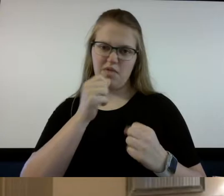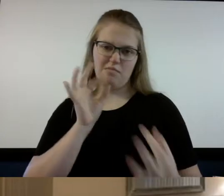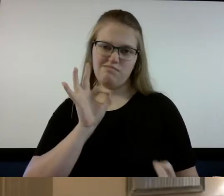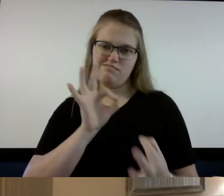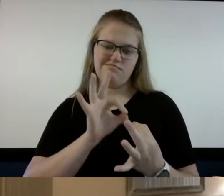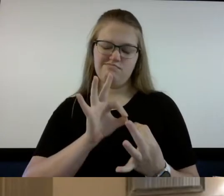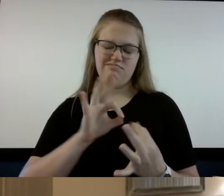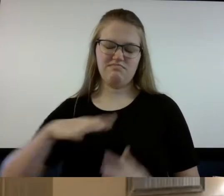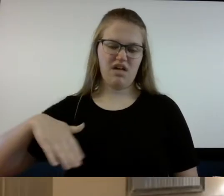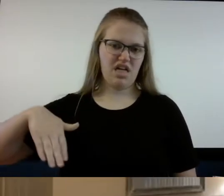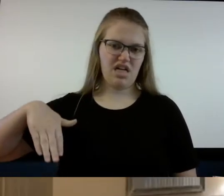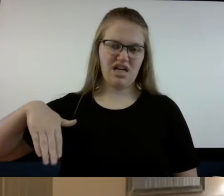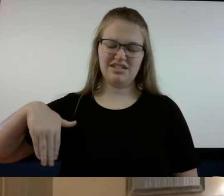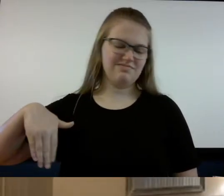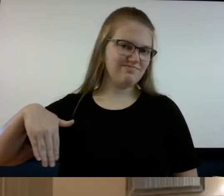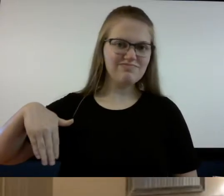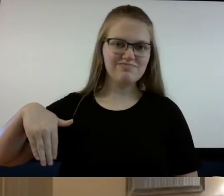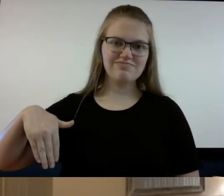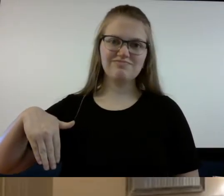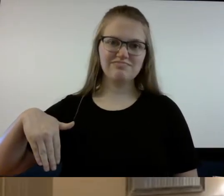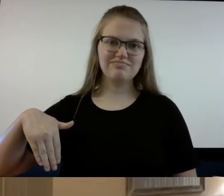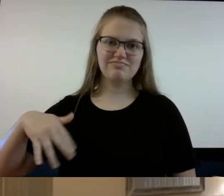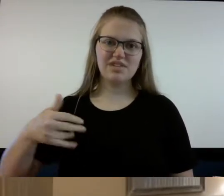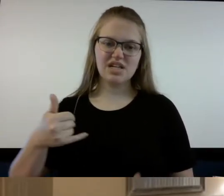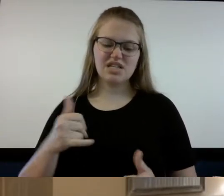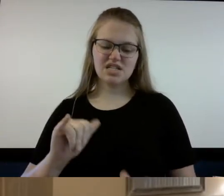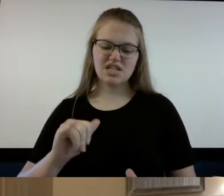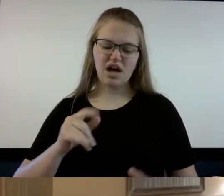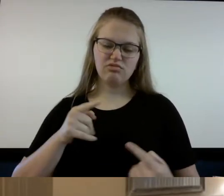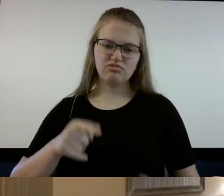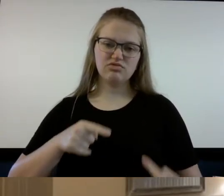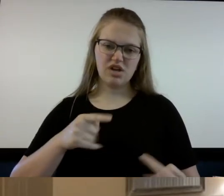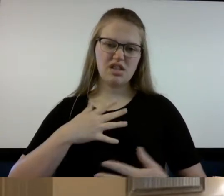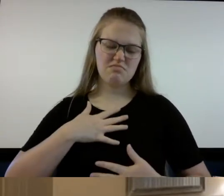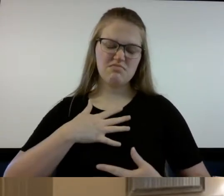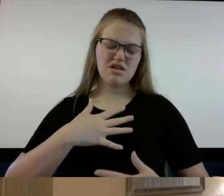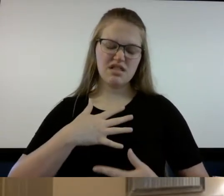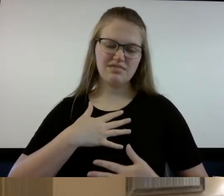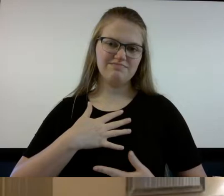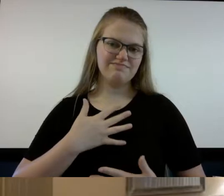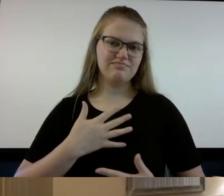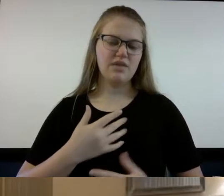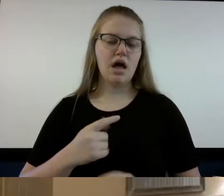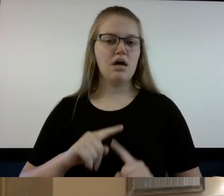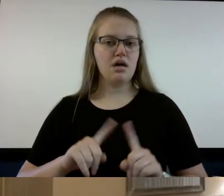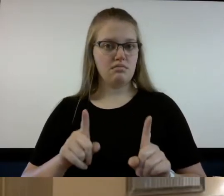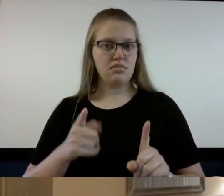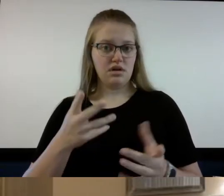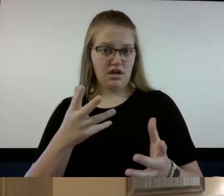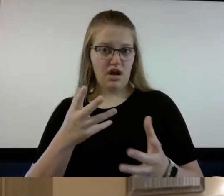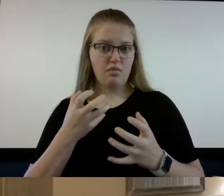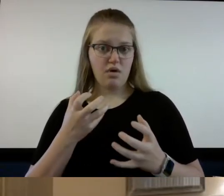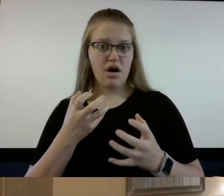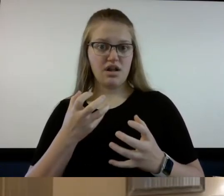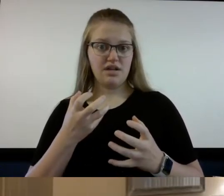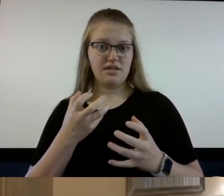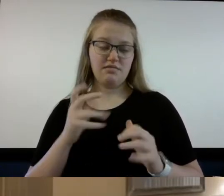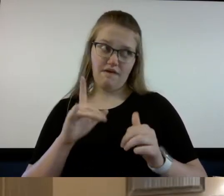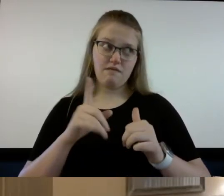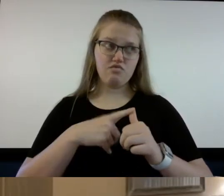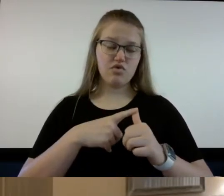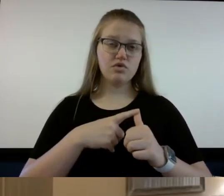up to par with my breathing and everything but I just wanted to get on here first of all